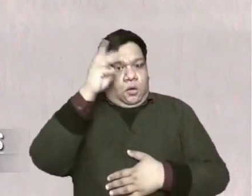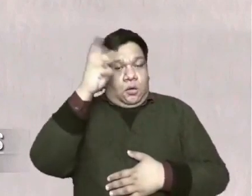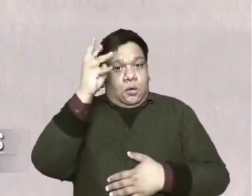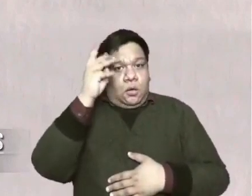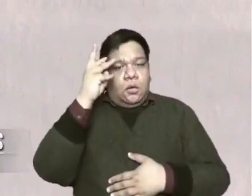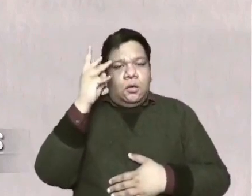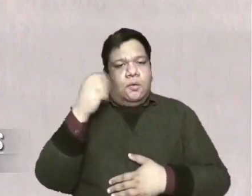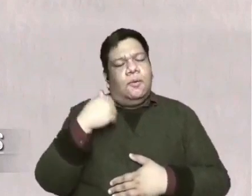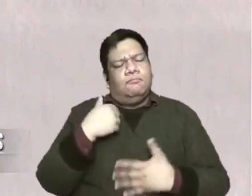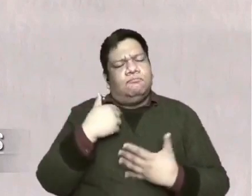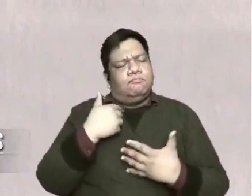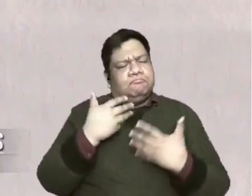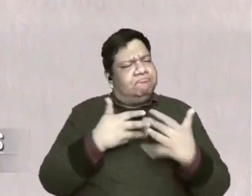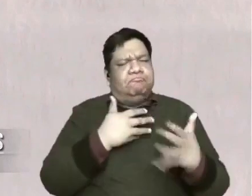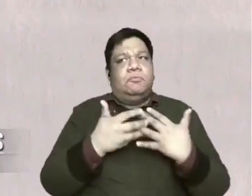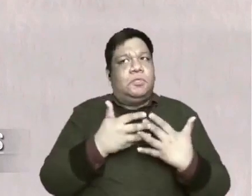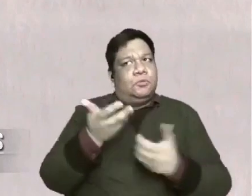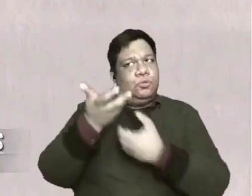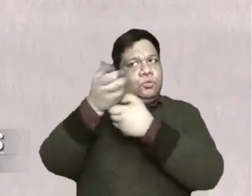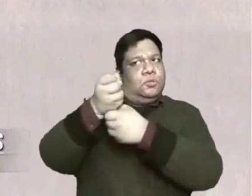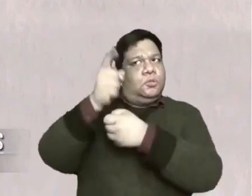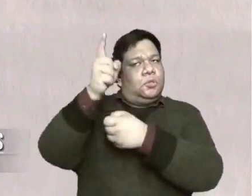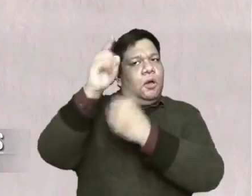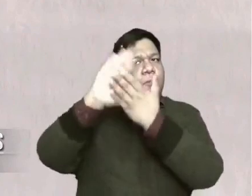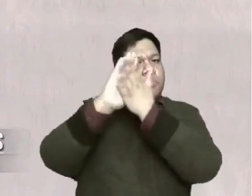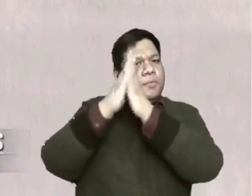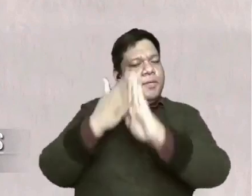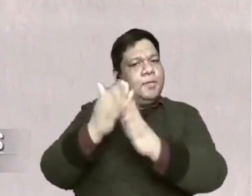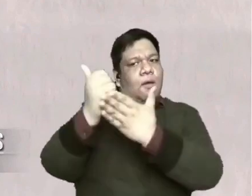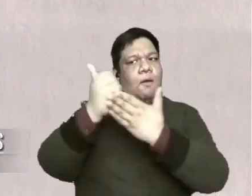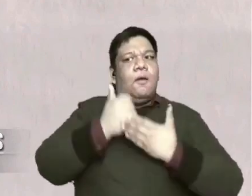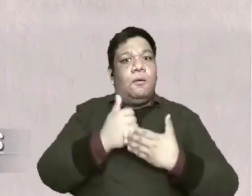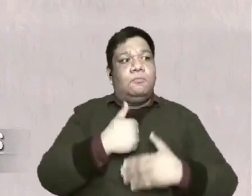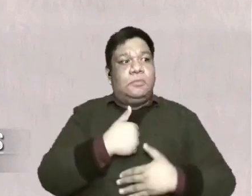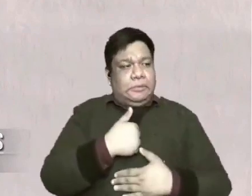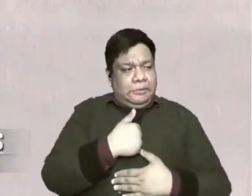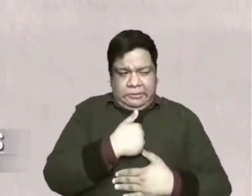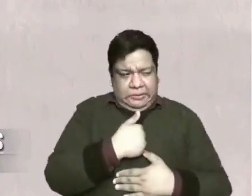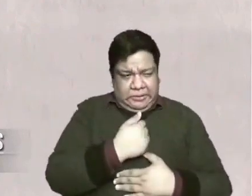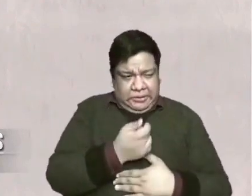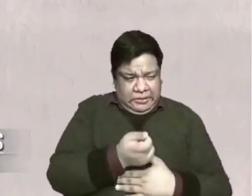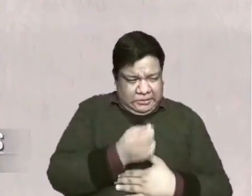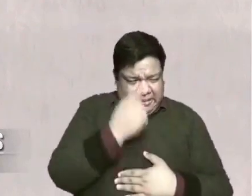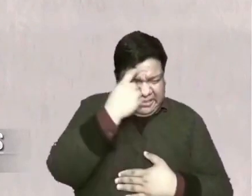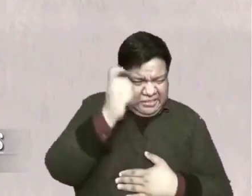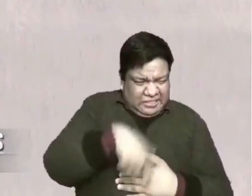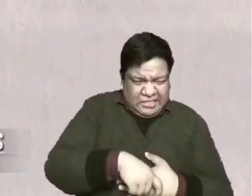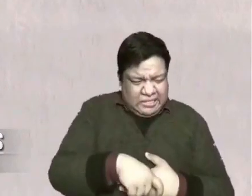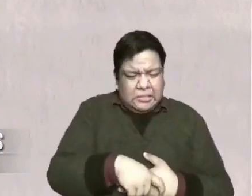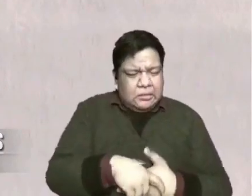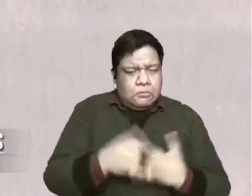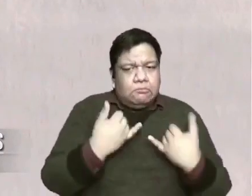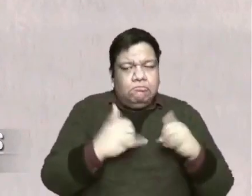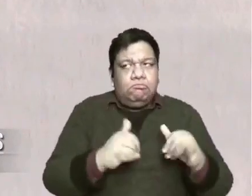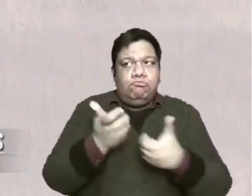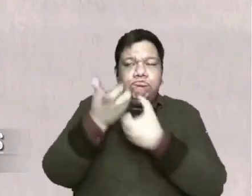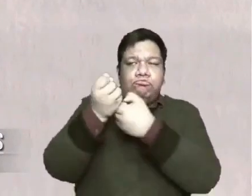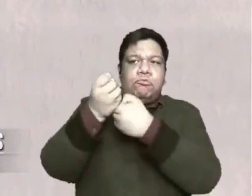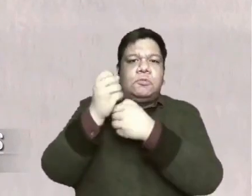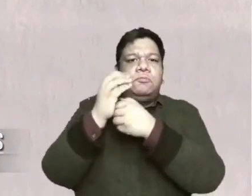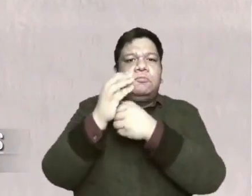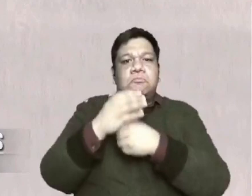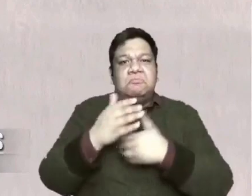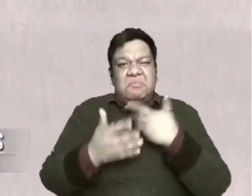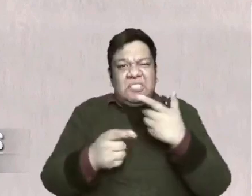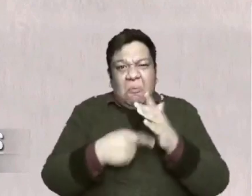to choose to rely on the peace of God to help transcend what my human mind understand or did not understand or